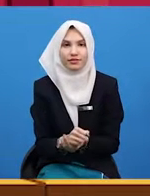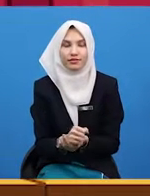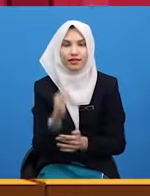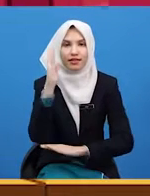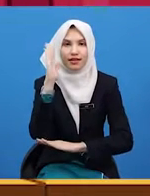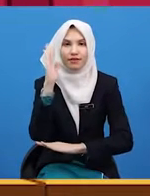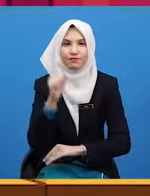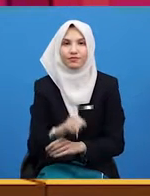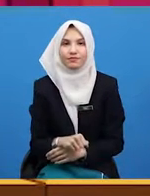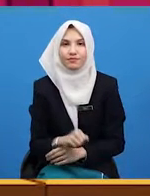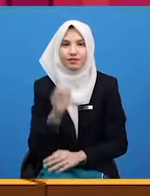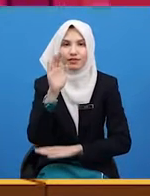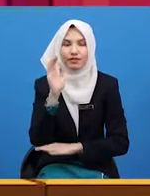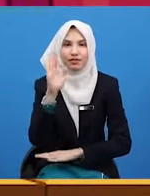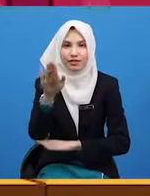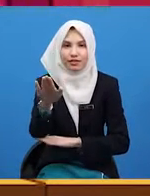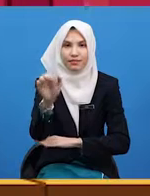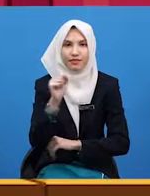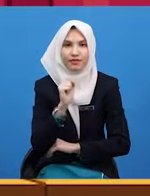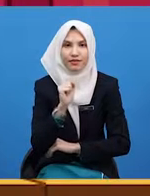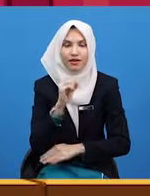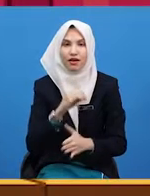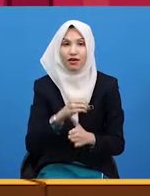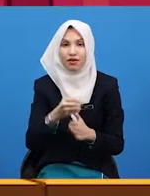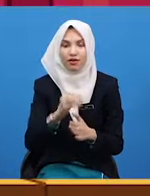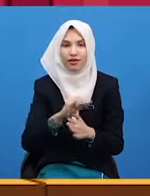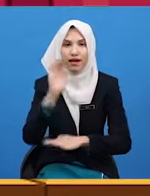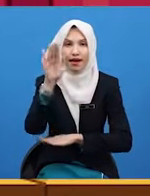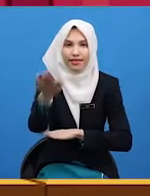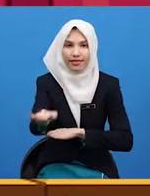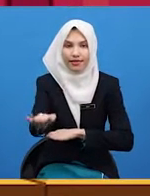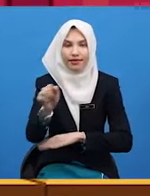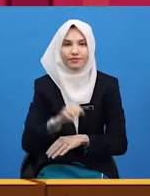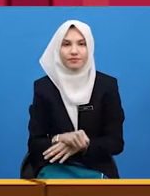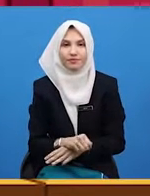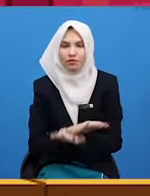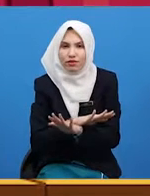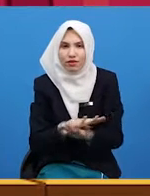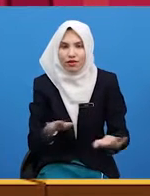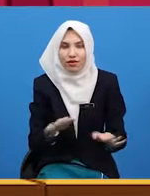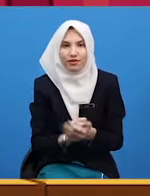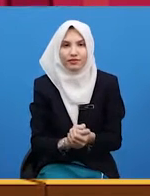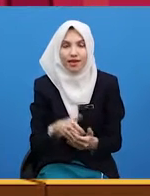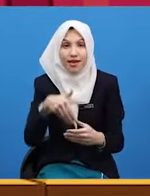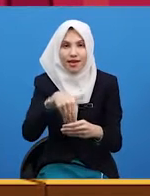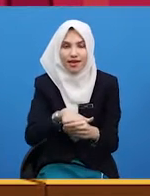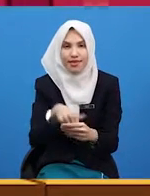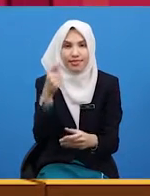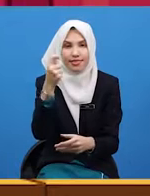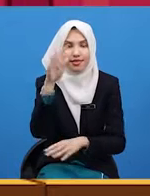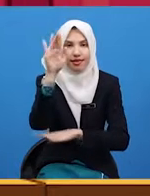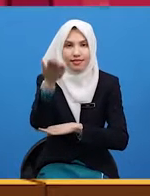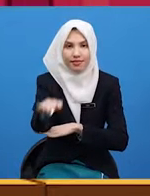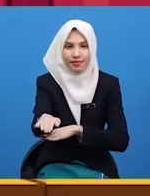in the afternoon, in the evening or at night. We do not say in the night.